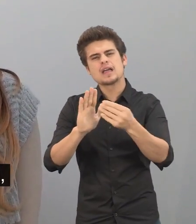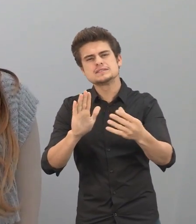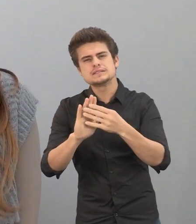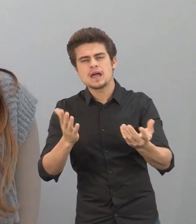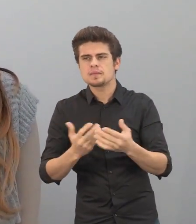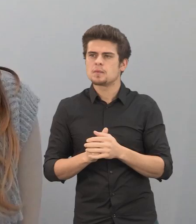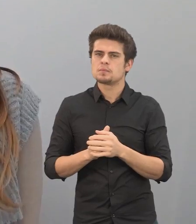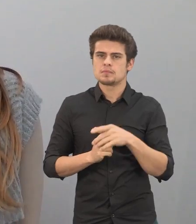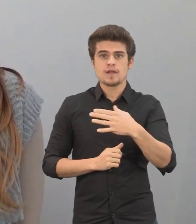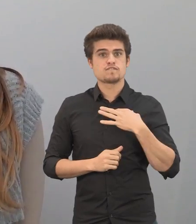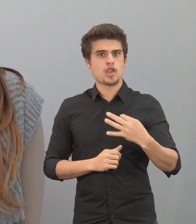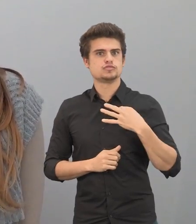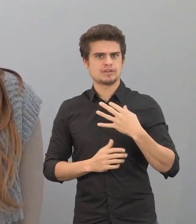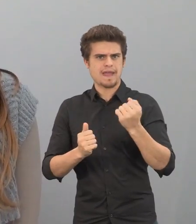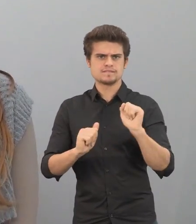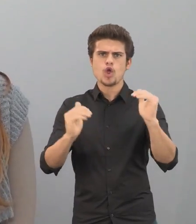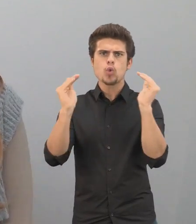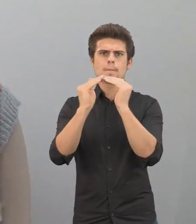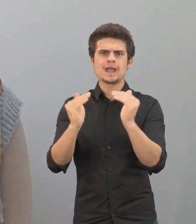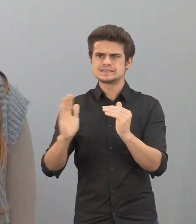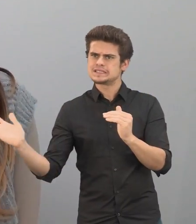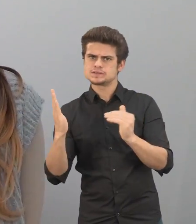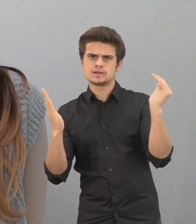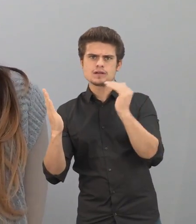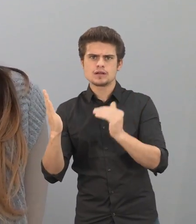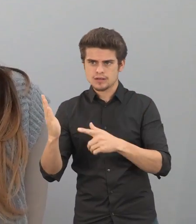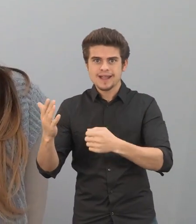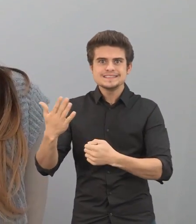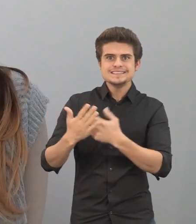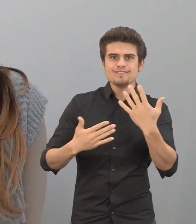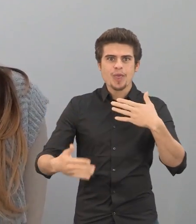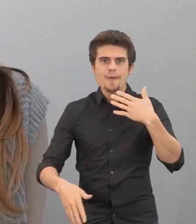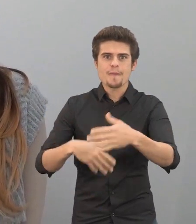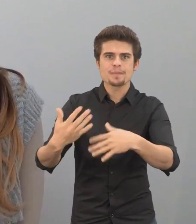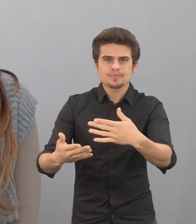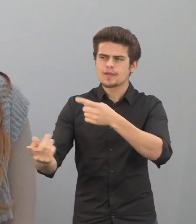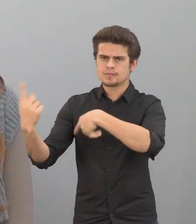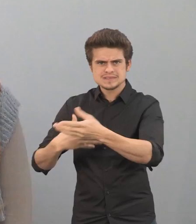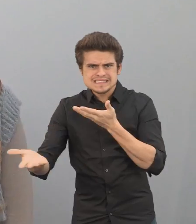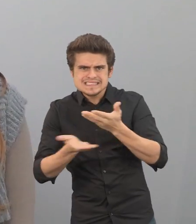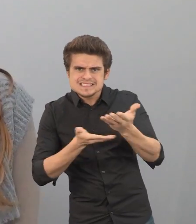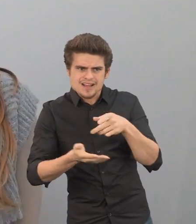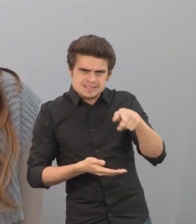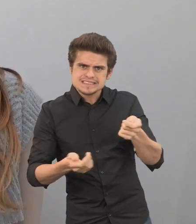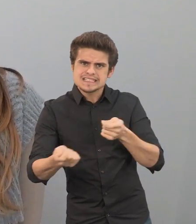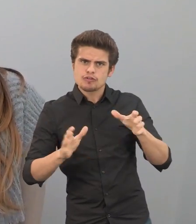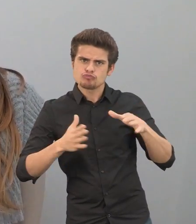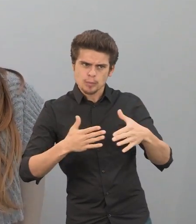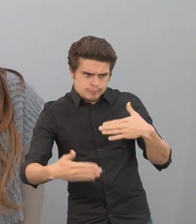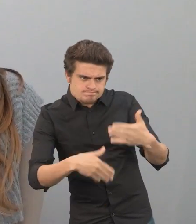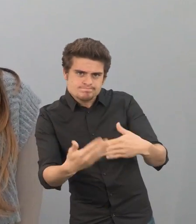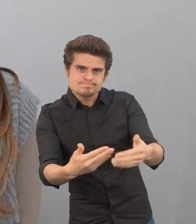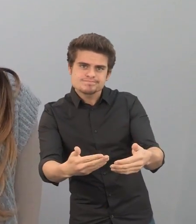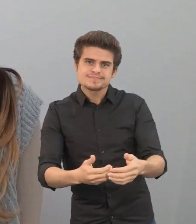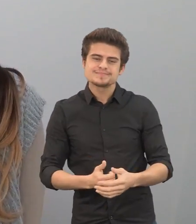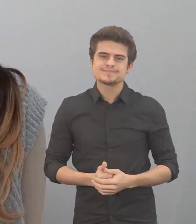volunteering. So for example, when the volunteer conferences are being developed, they will discuss with the steering group